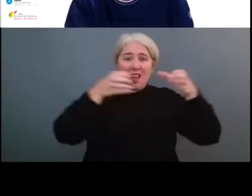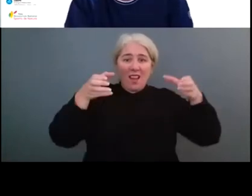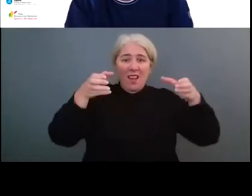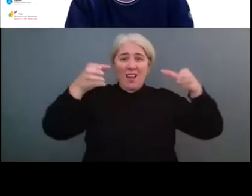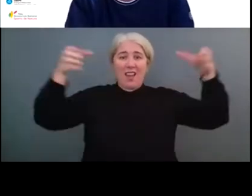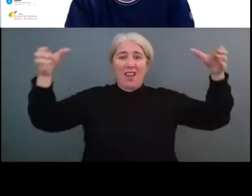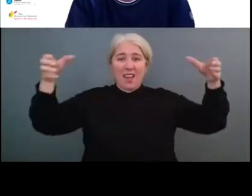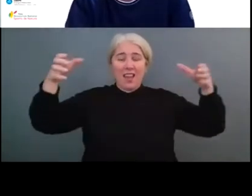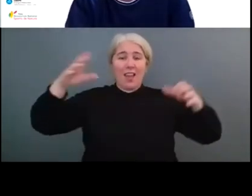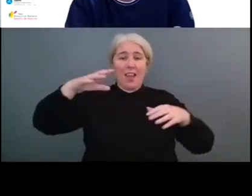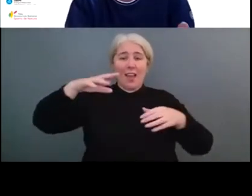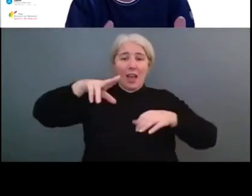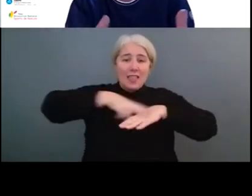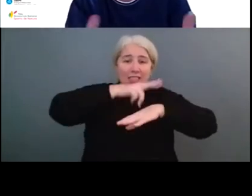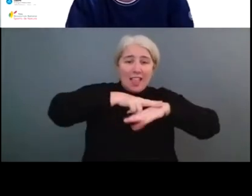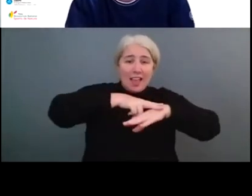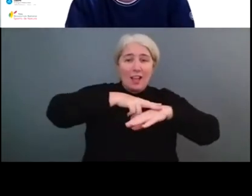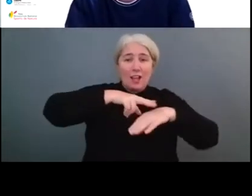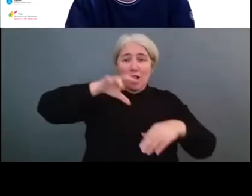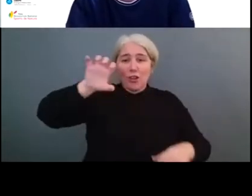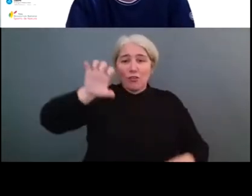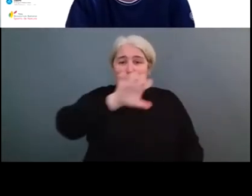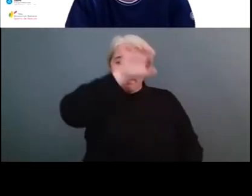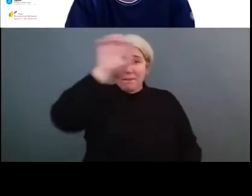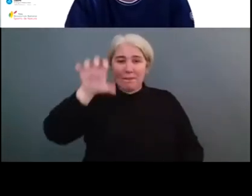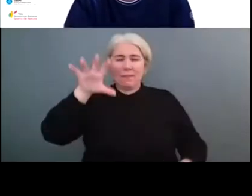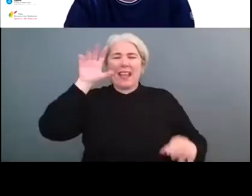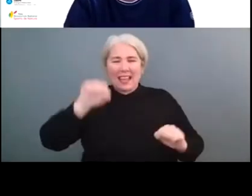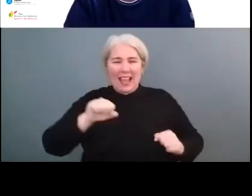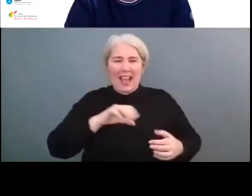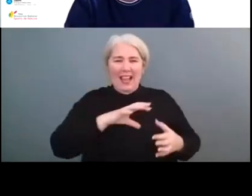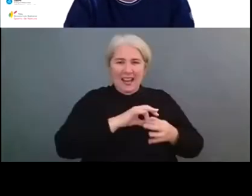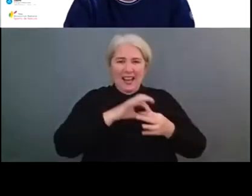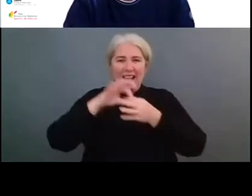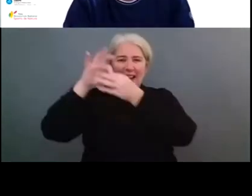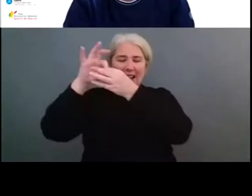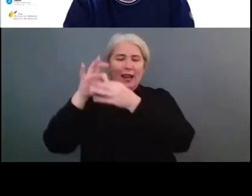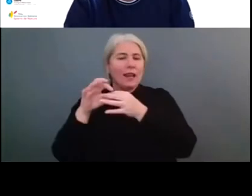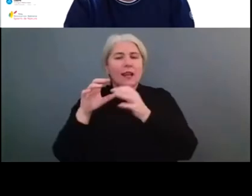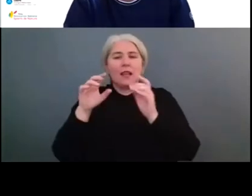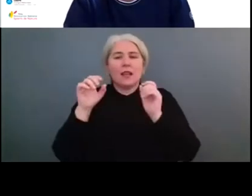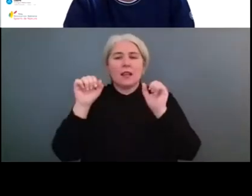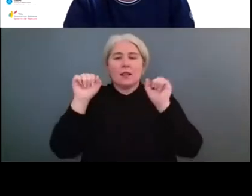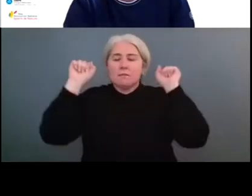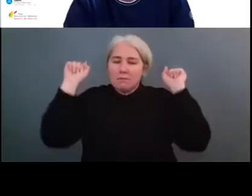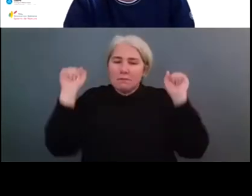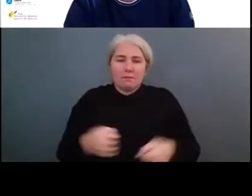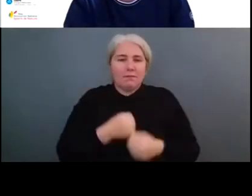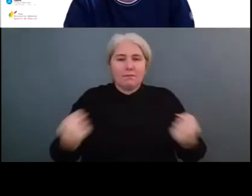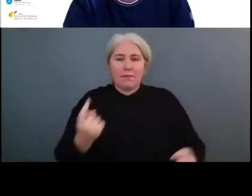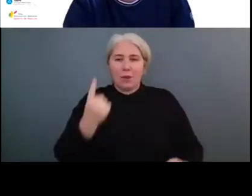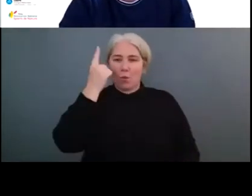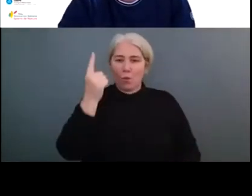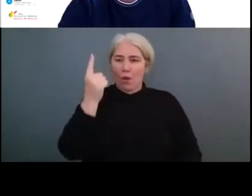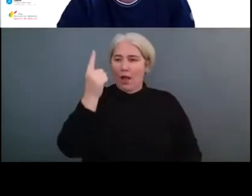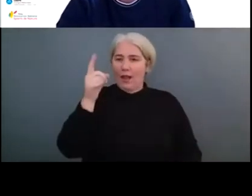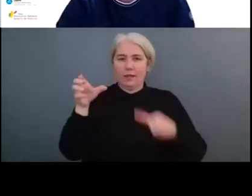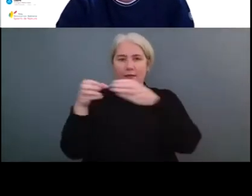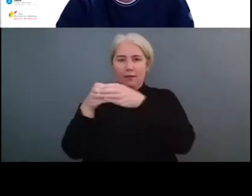and to form strategic partnership. It's not possible for one single stakeholder to make a change.